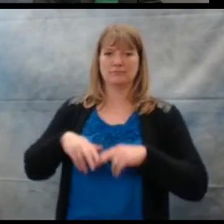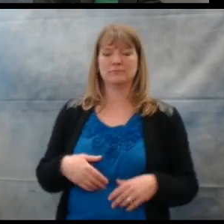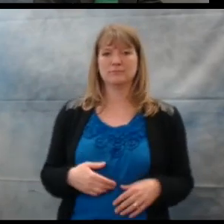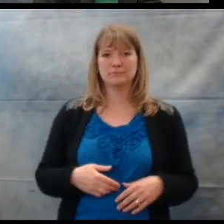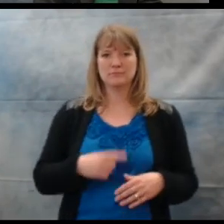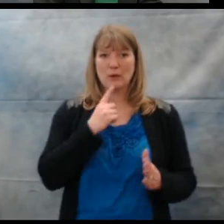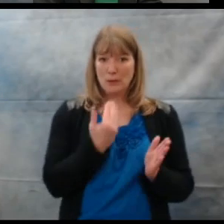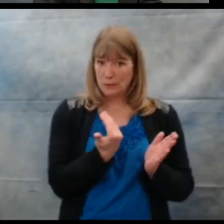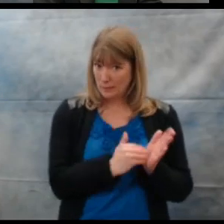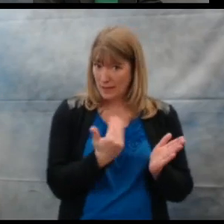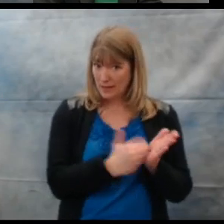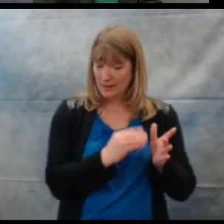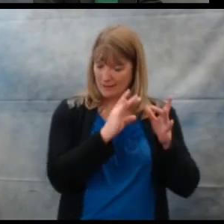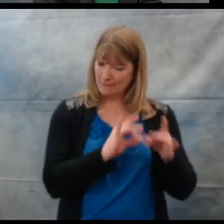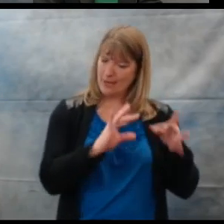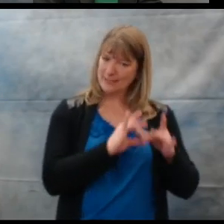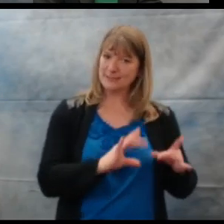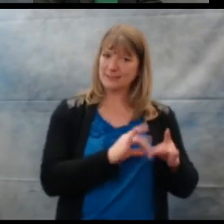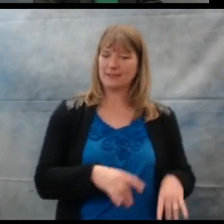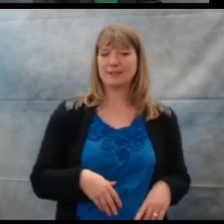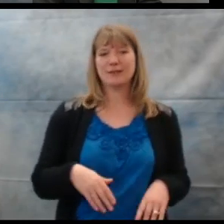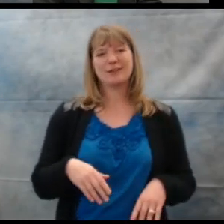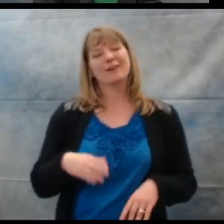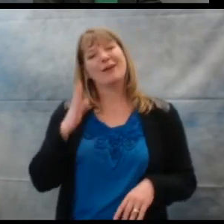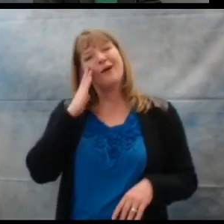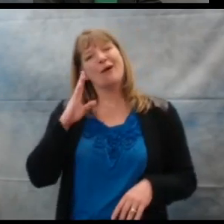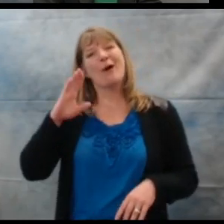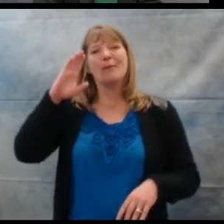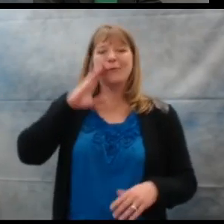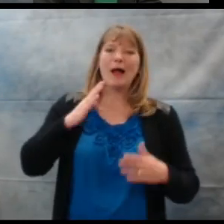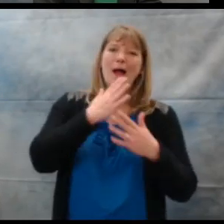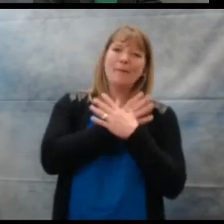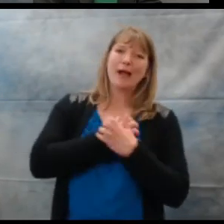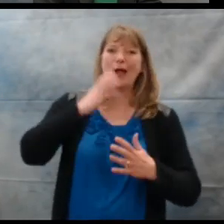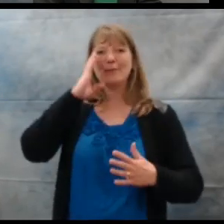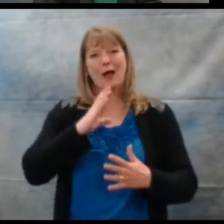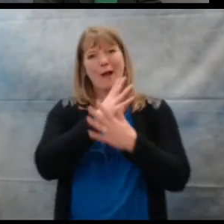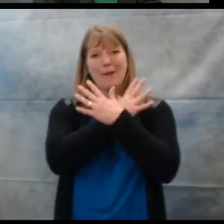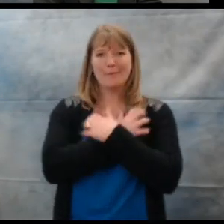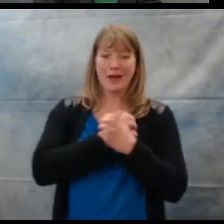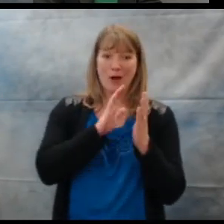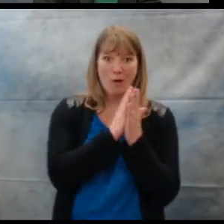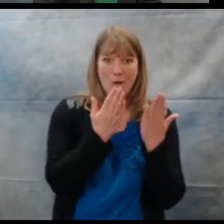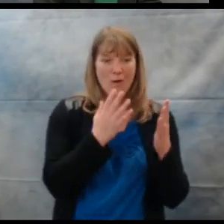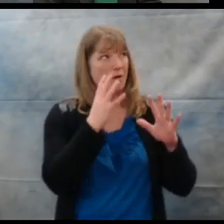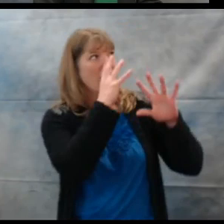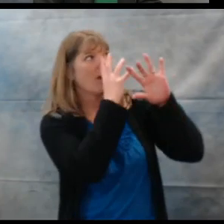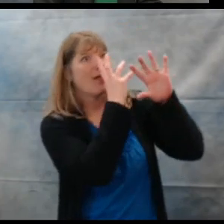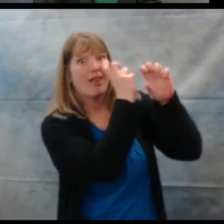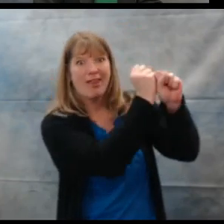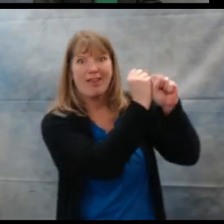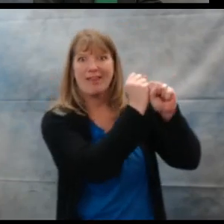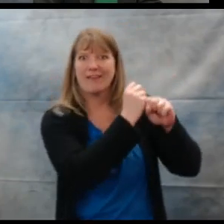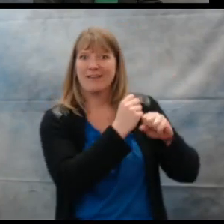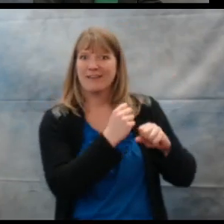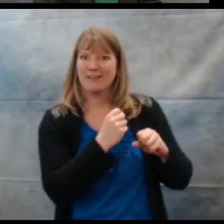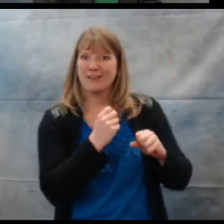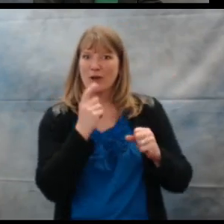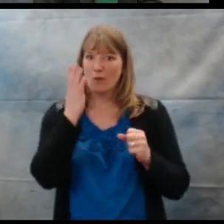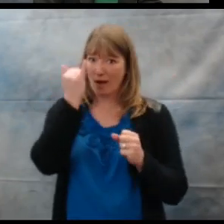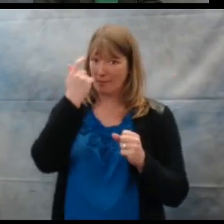Having repetitive phrasing. Books such as Brown Bear, Brown Bear captivates children